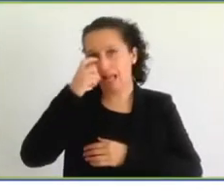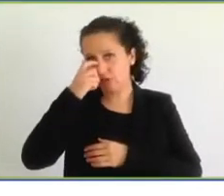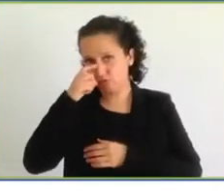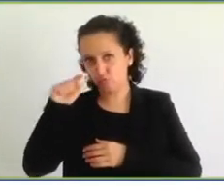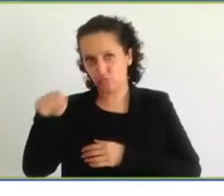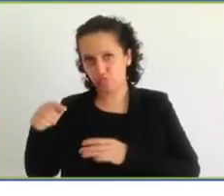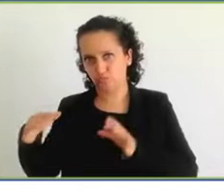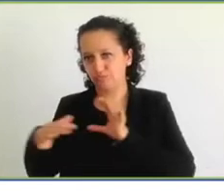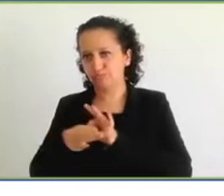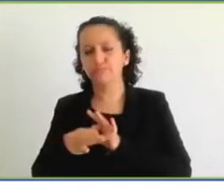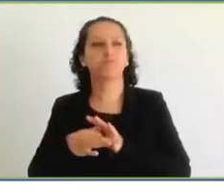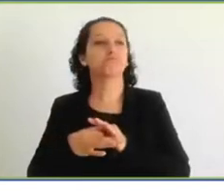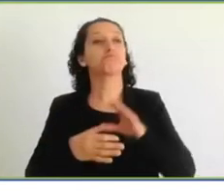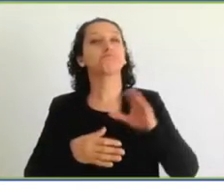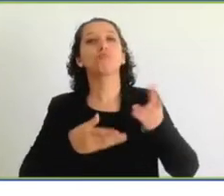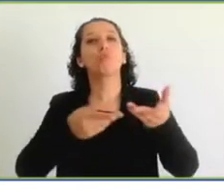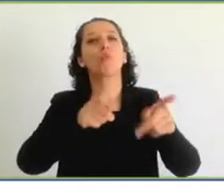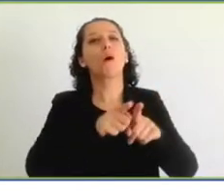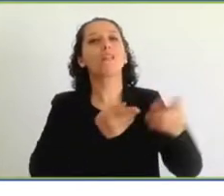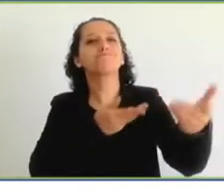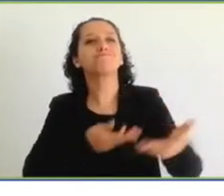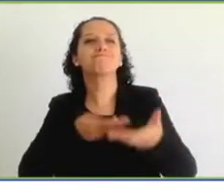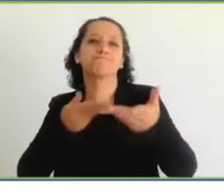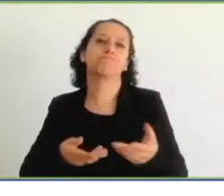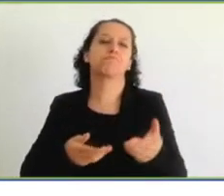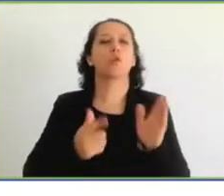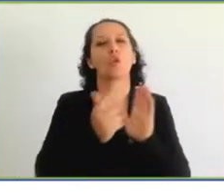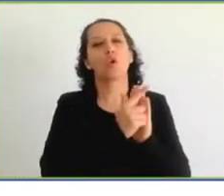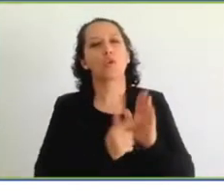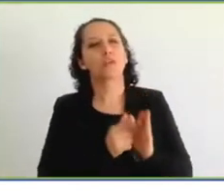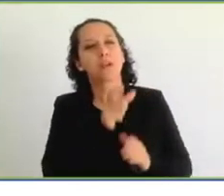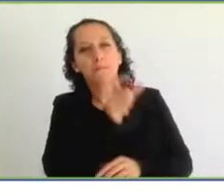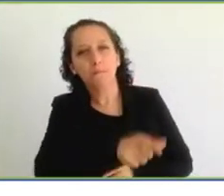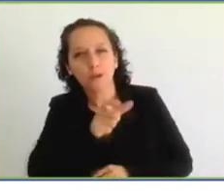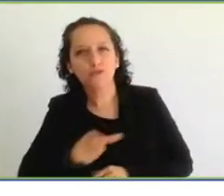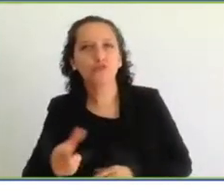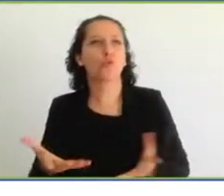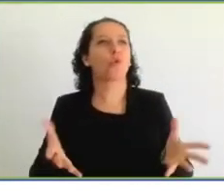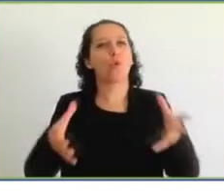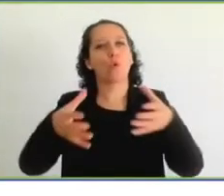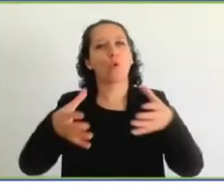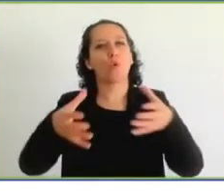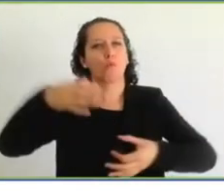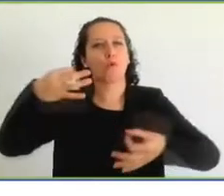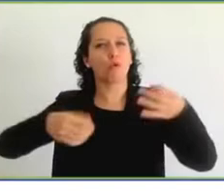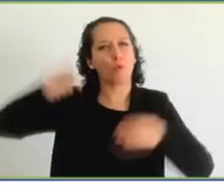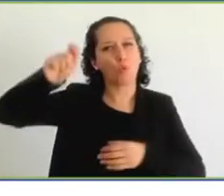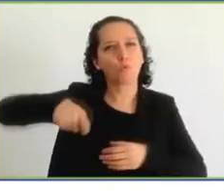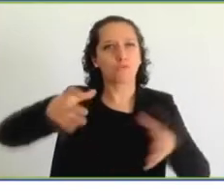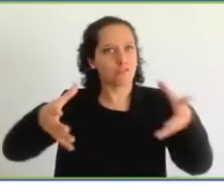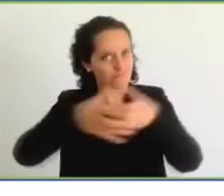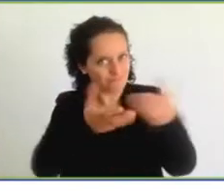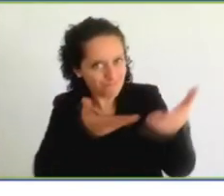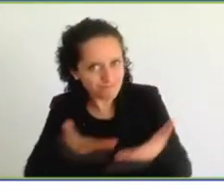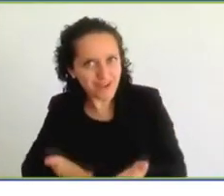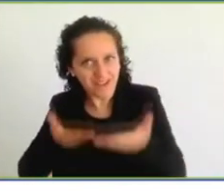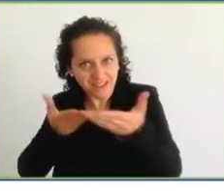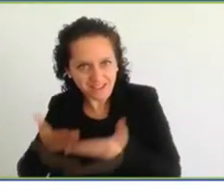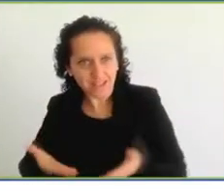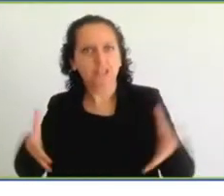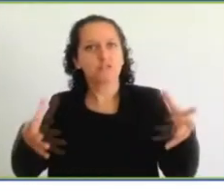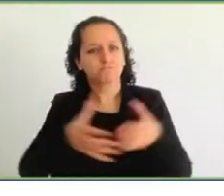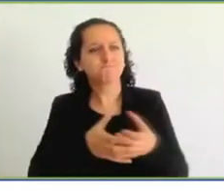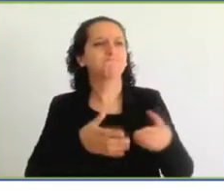National Workers Union. So we will continue with that, meeting with the other stakeholders, but now with an implementation focus.